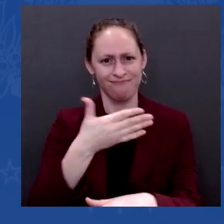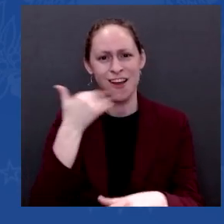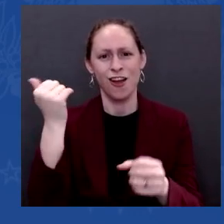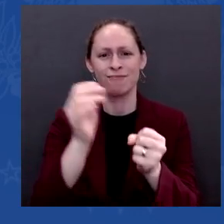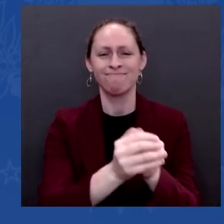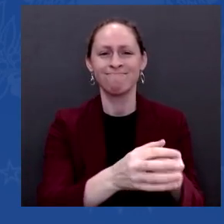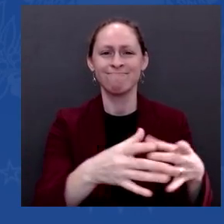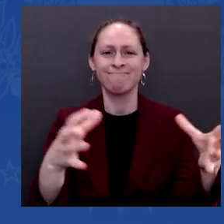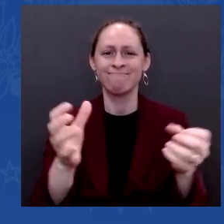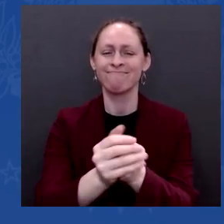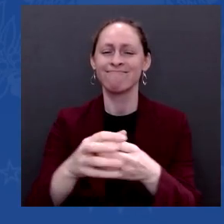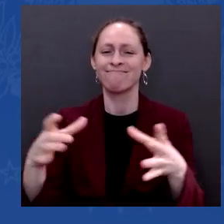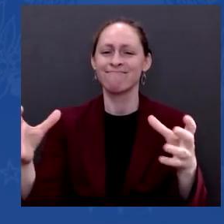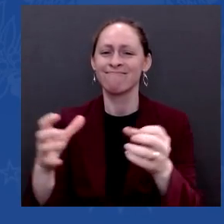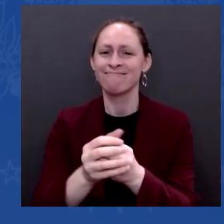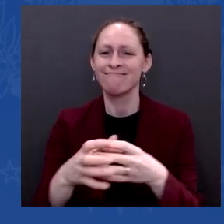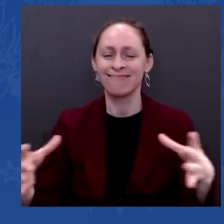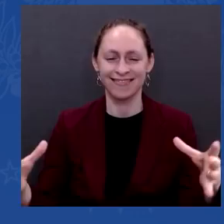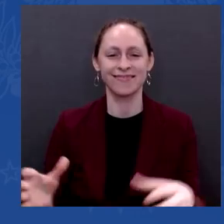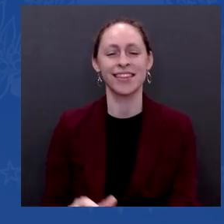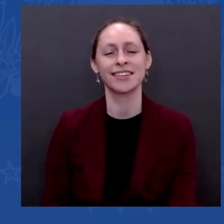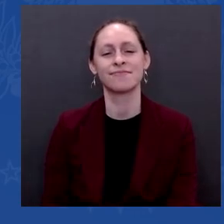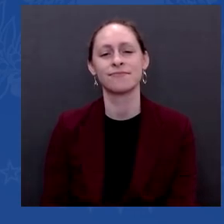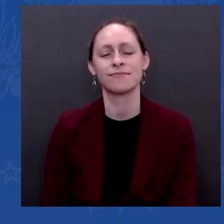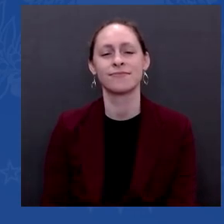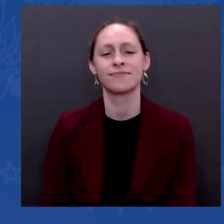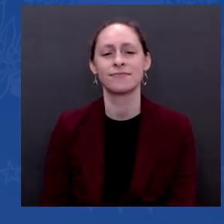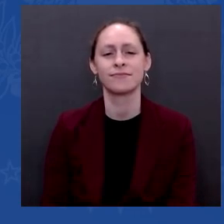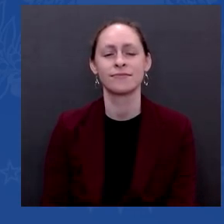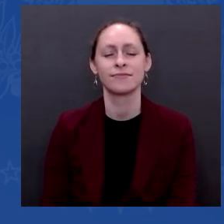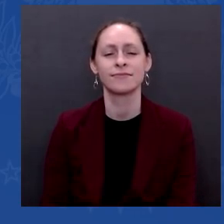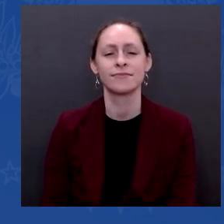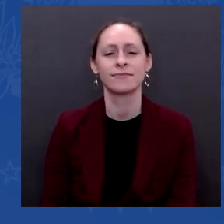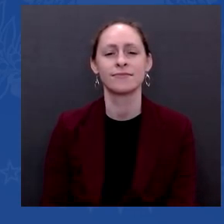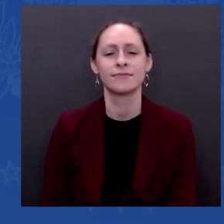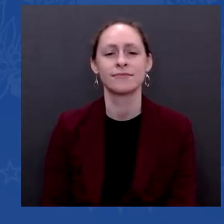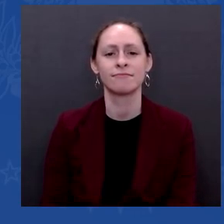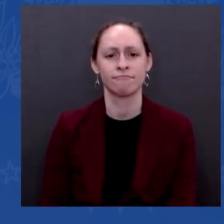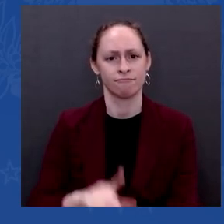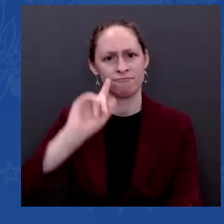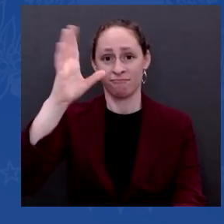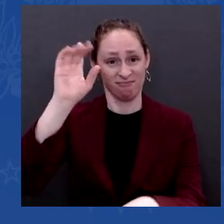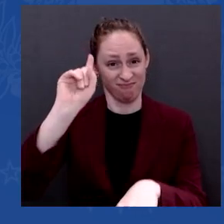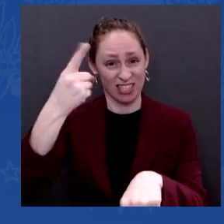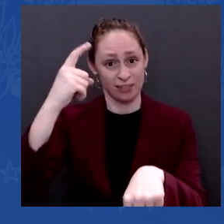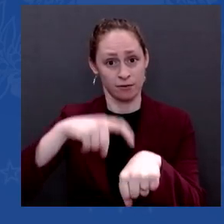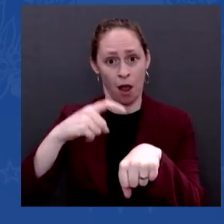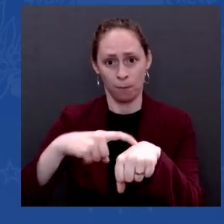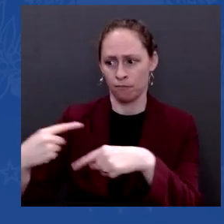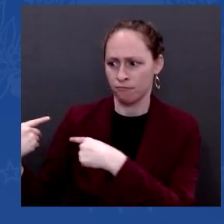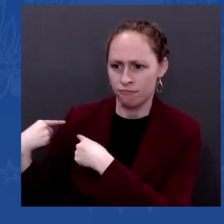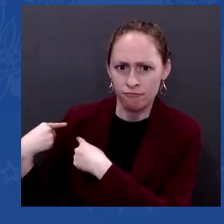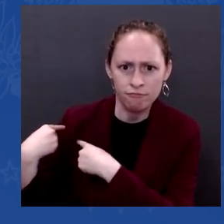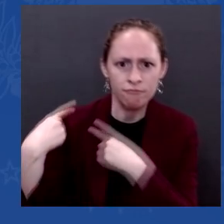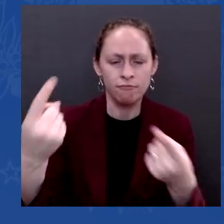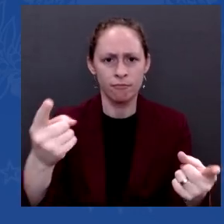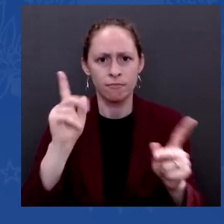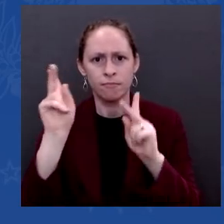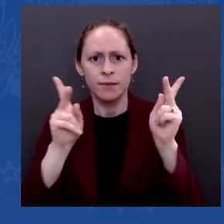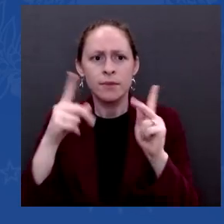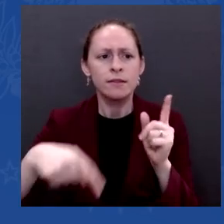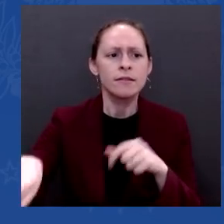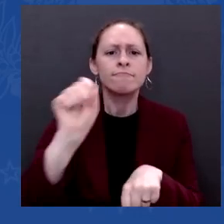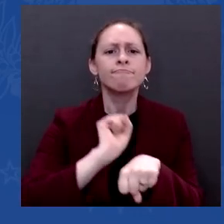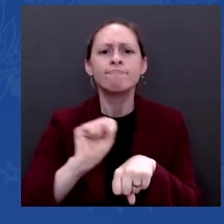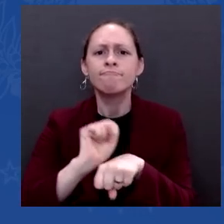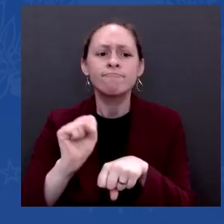actually got a raise. People for the bottom 40 percent saw their income go up the most of all that got